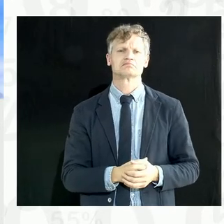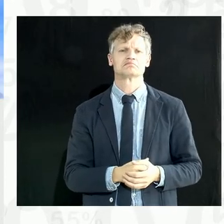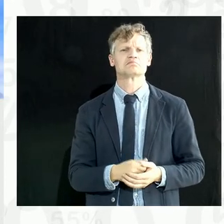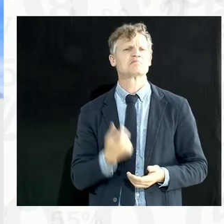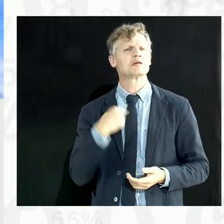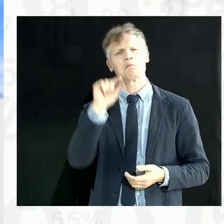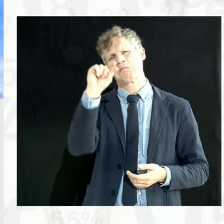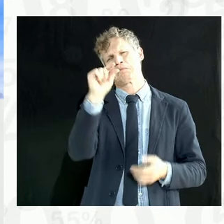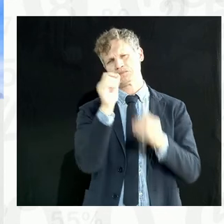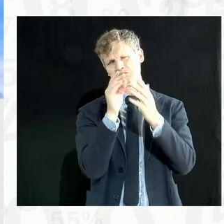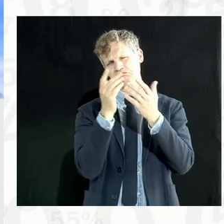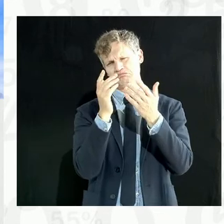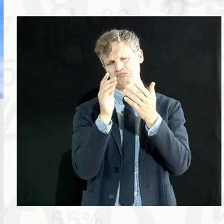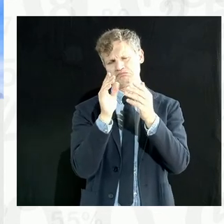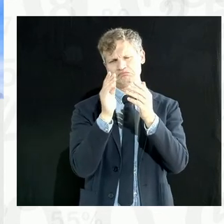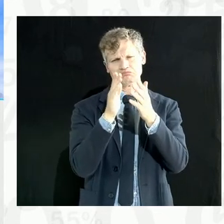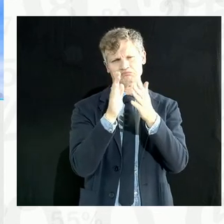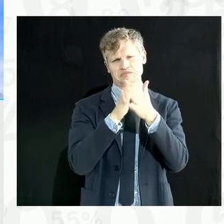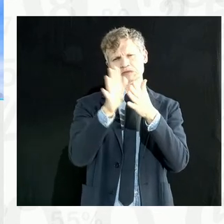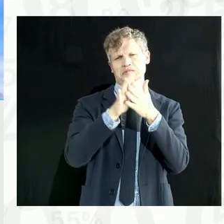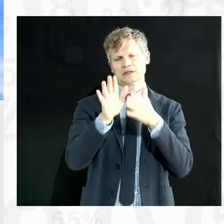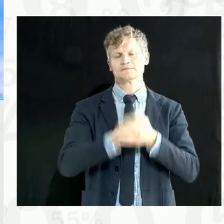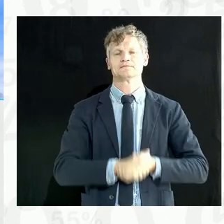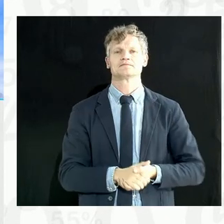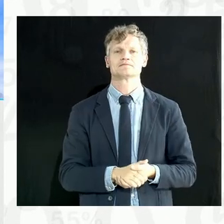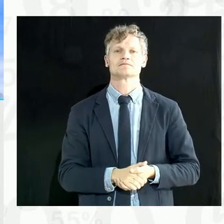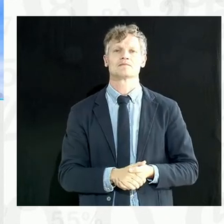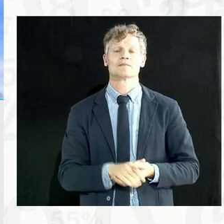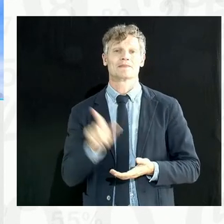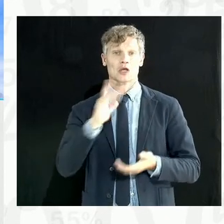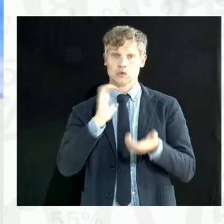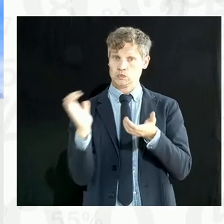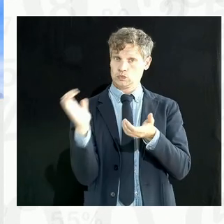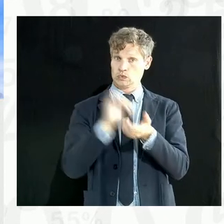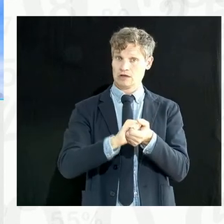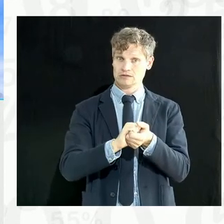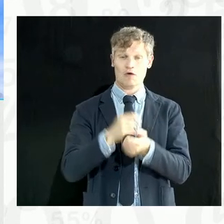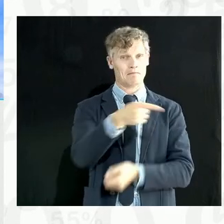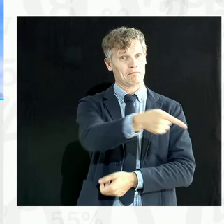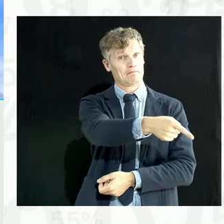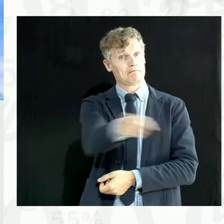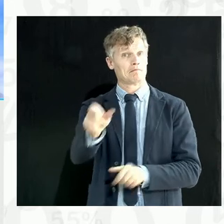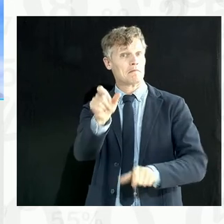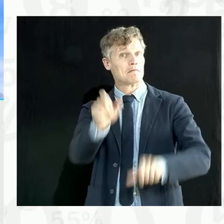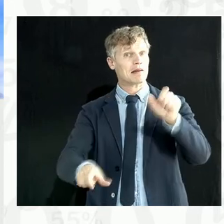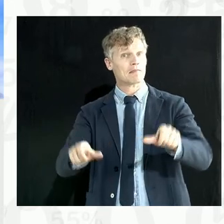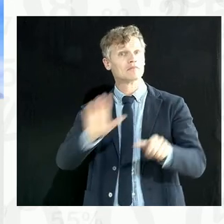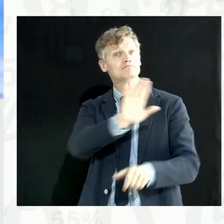If you take trust from a citizen-centric approach, it's got a different meaning.